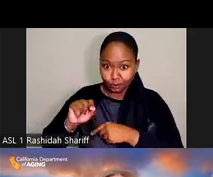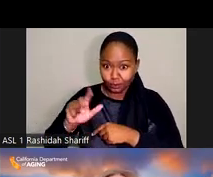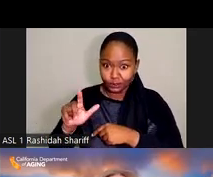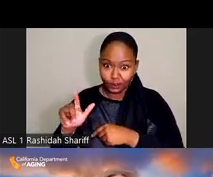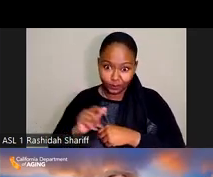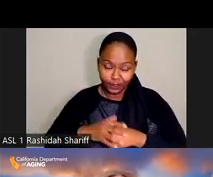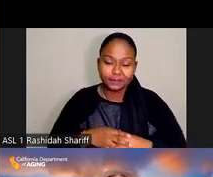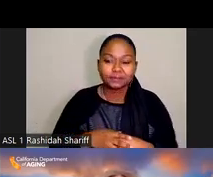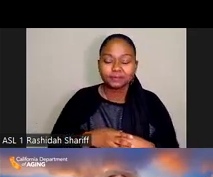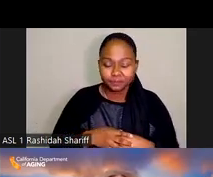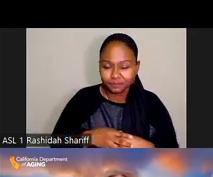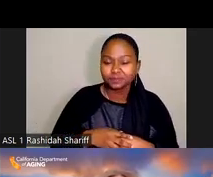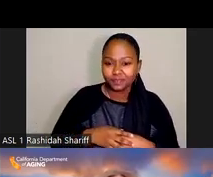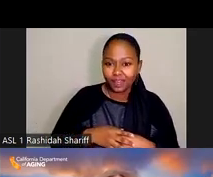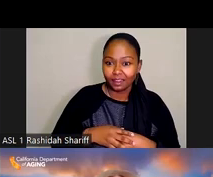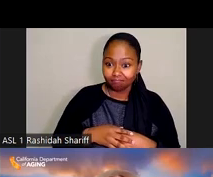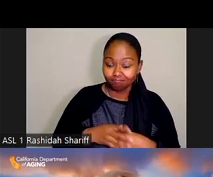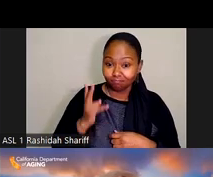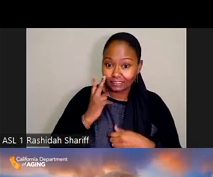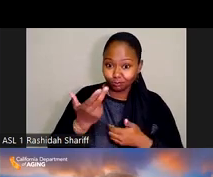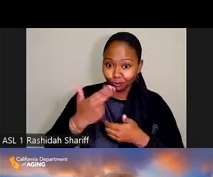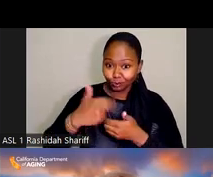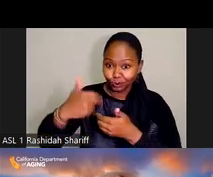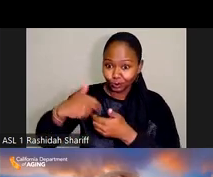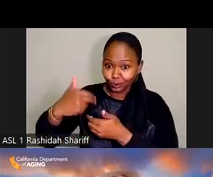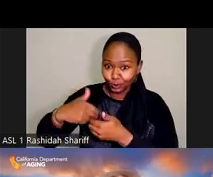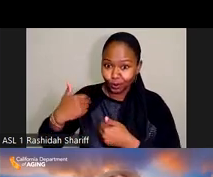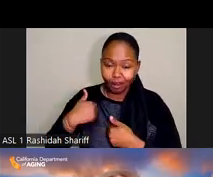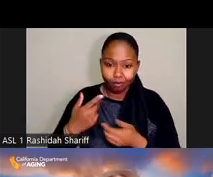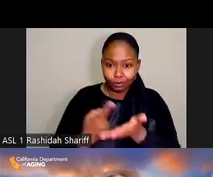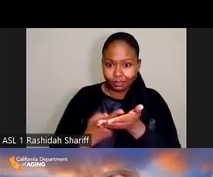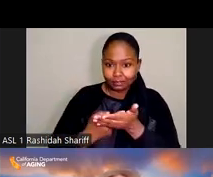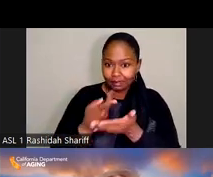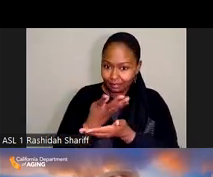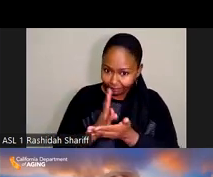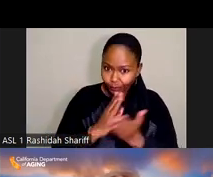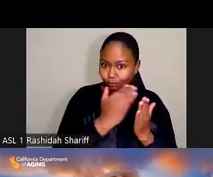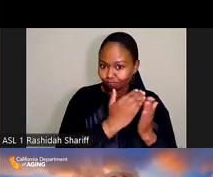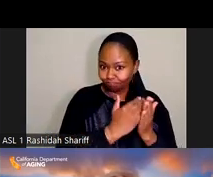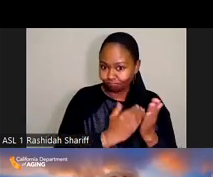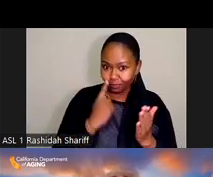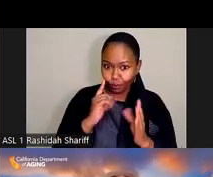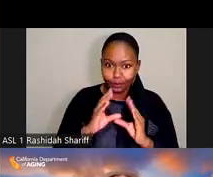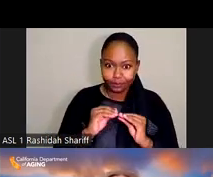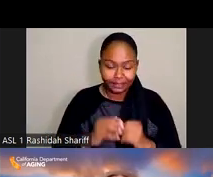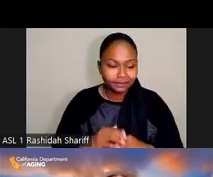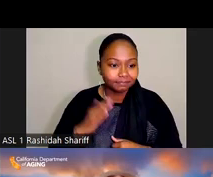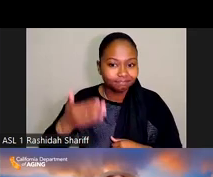As people are logging on, I'll go ahead and go over a few logistics for the meeting. Next slide, please.